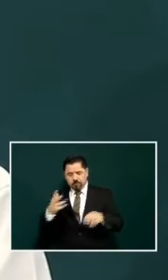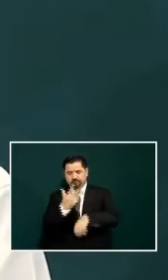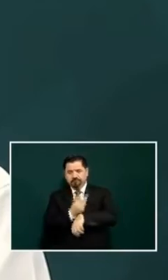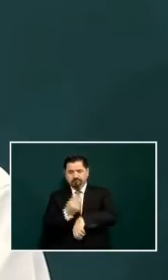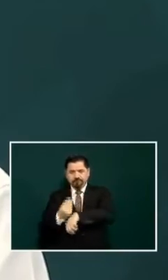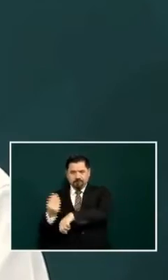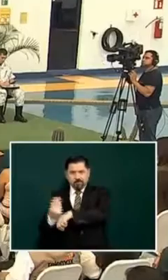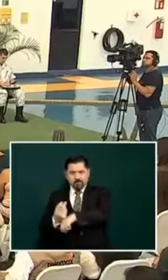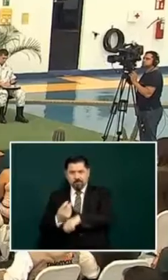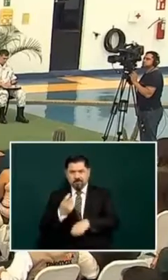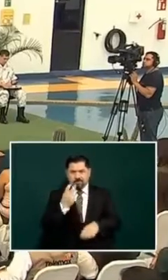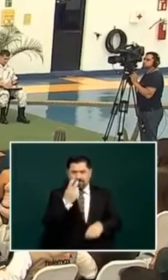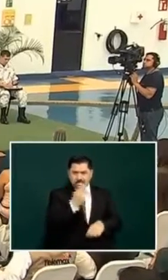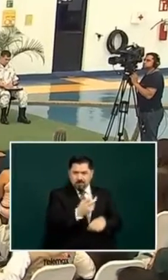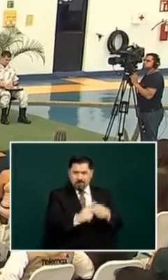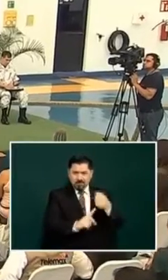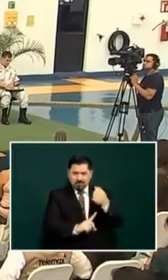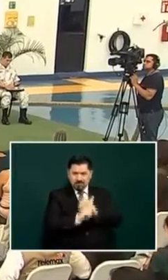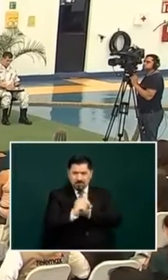no problem